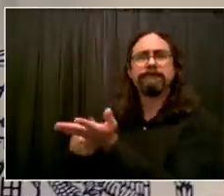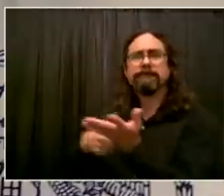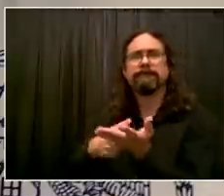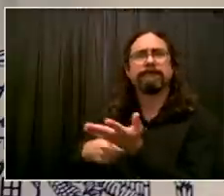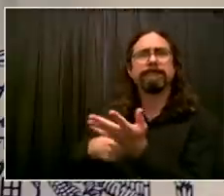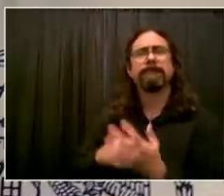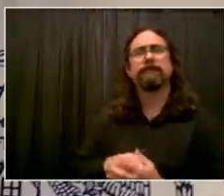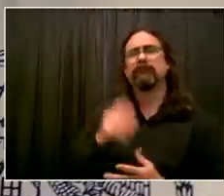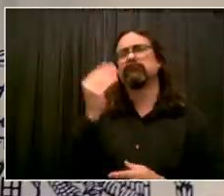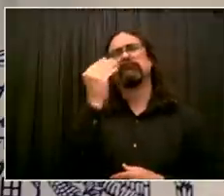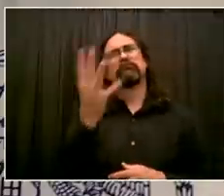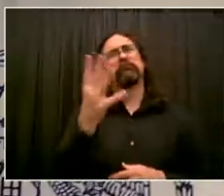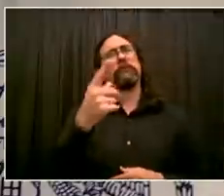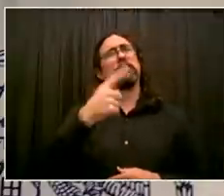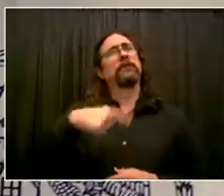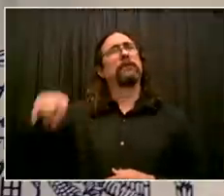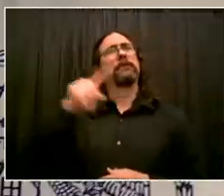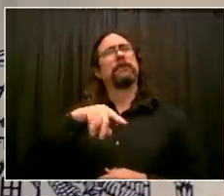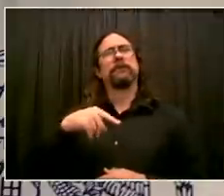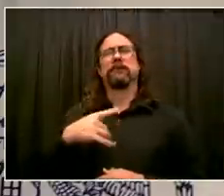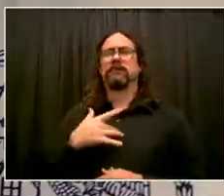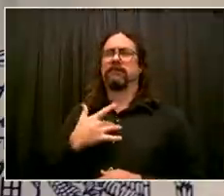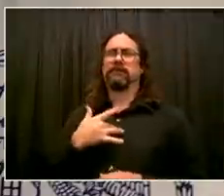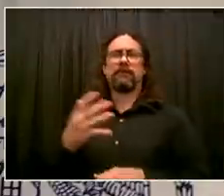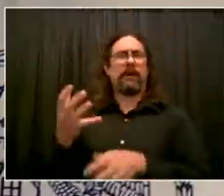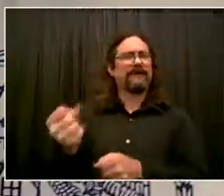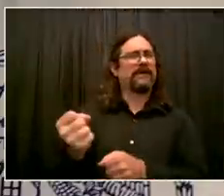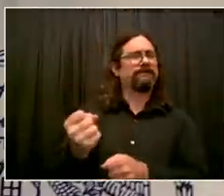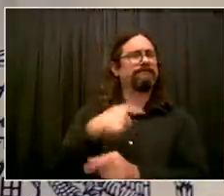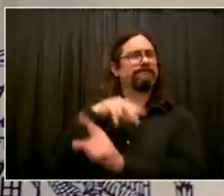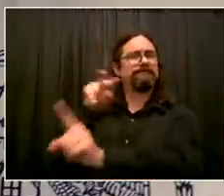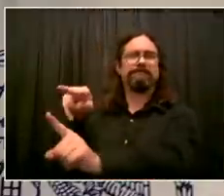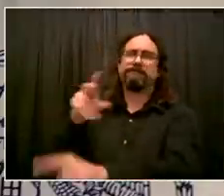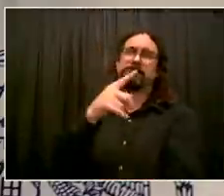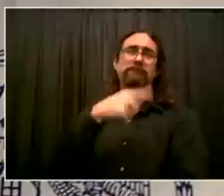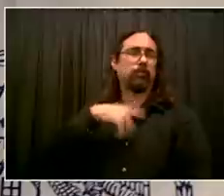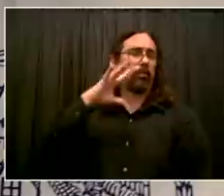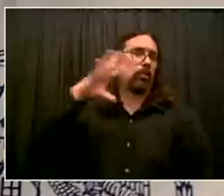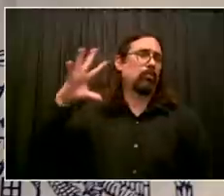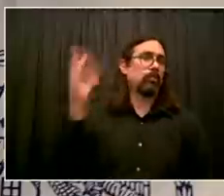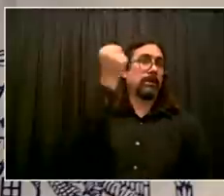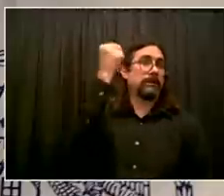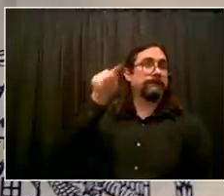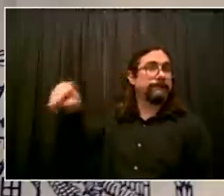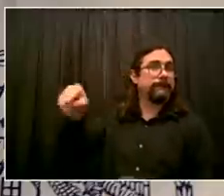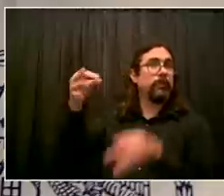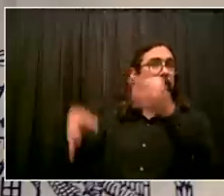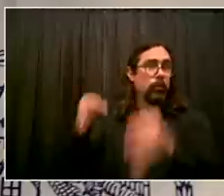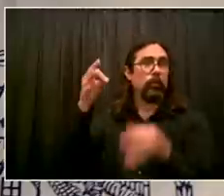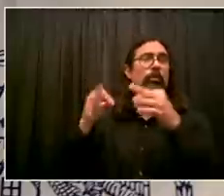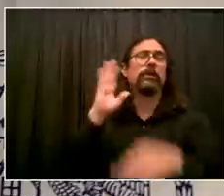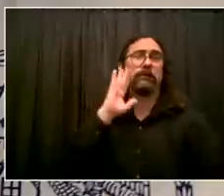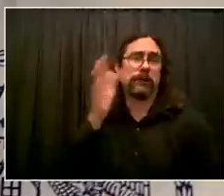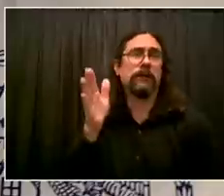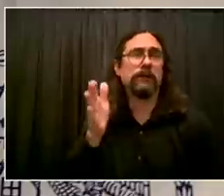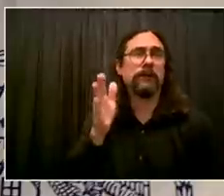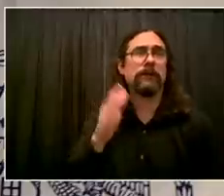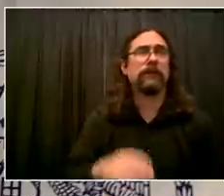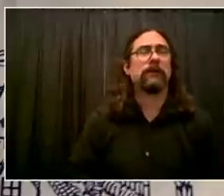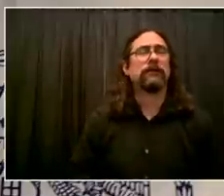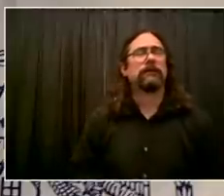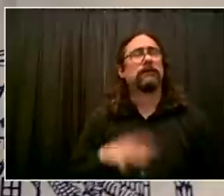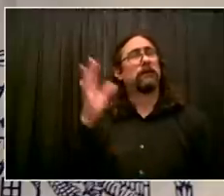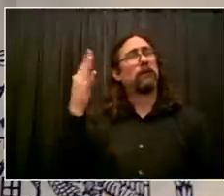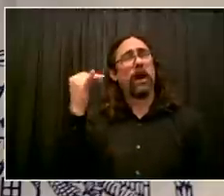because we're trying to protect kids. We're trying to protect families. We're trying to protect working people in our schools. We've been